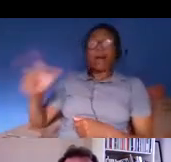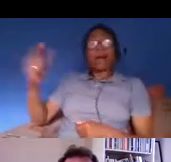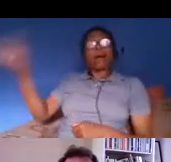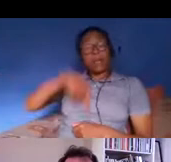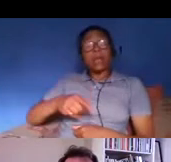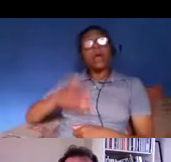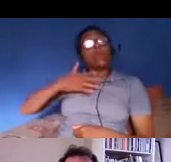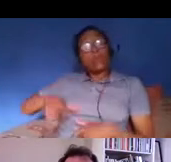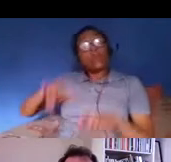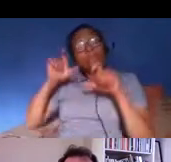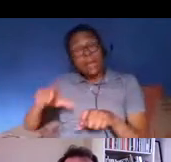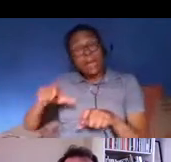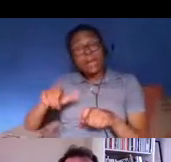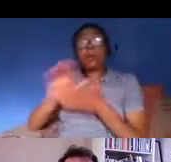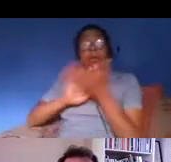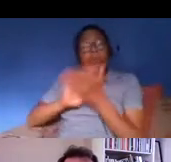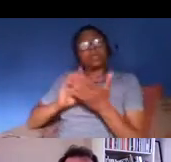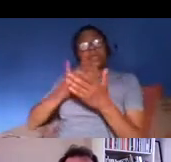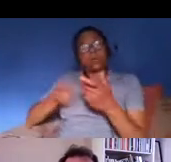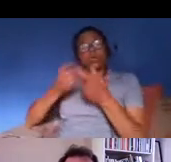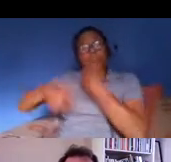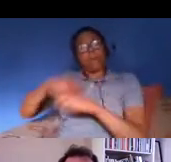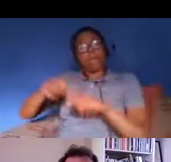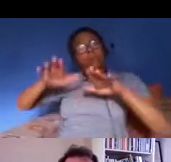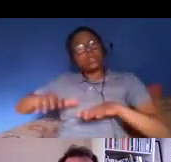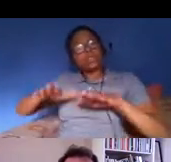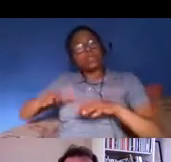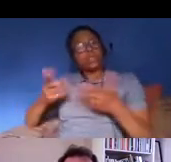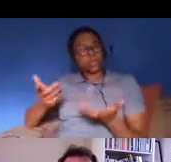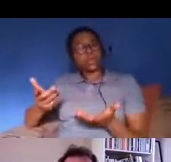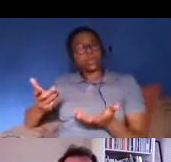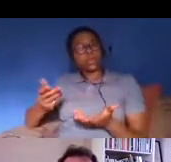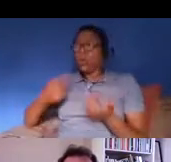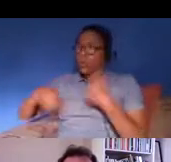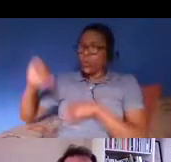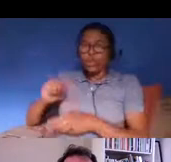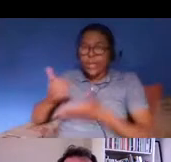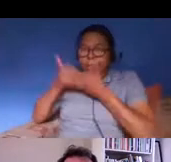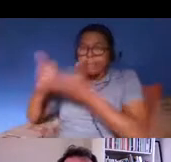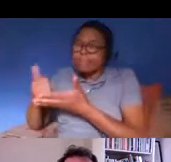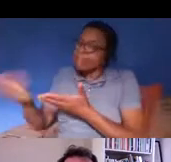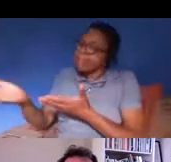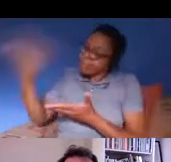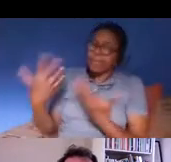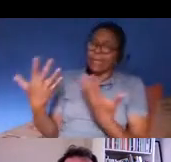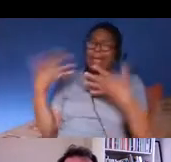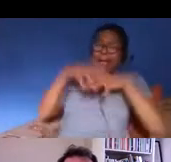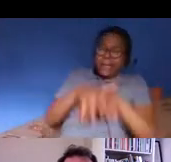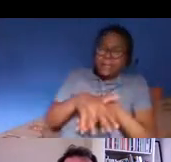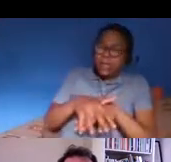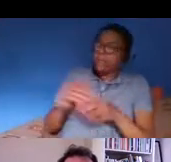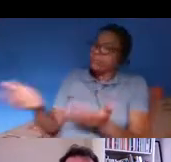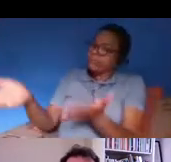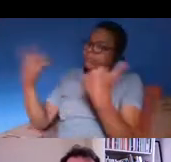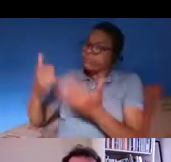part of our society and we should be helping them to um integrate we should be helping their families to to do well for